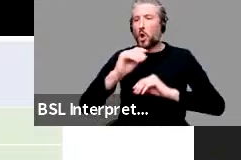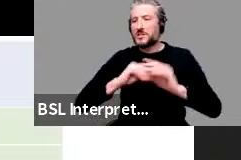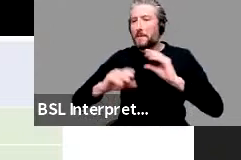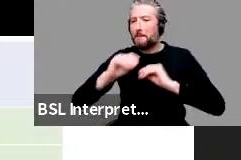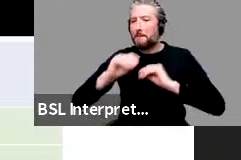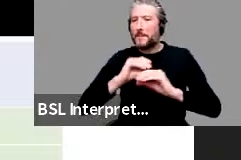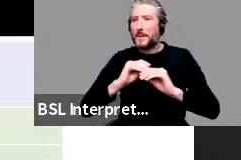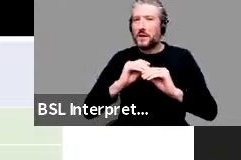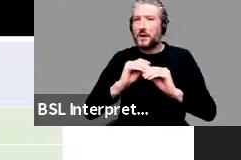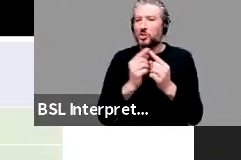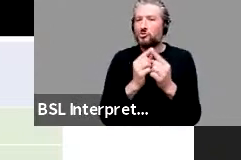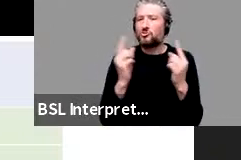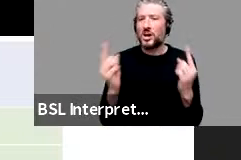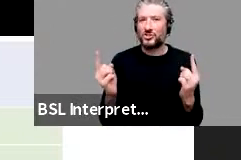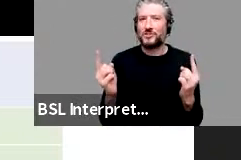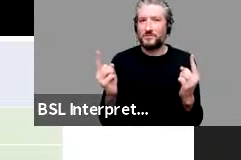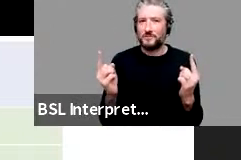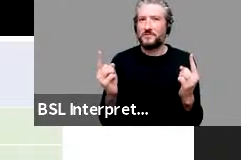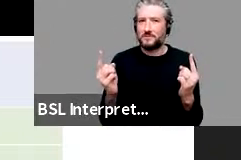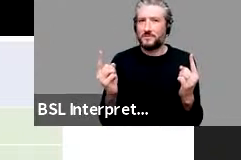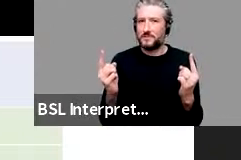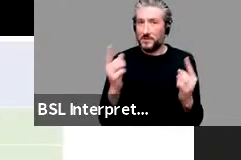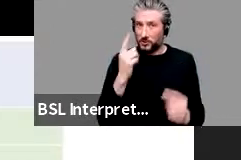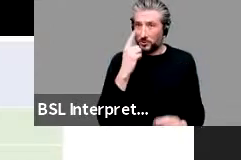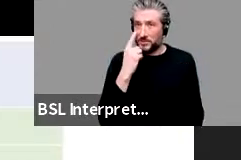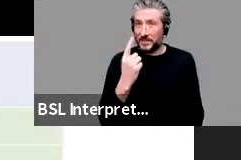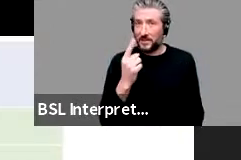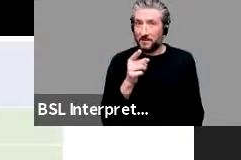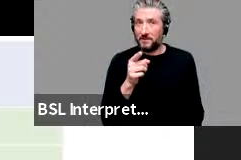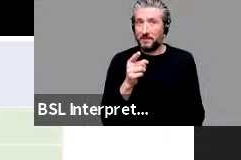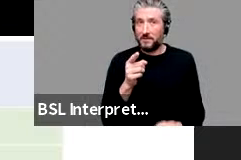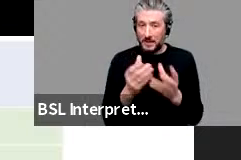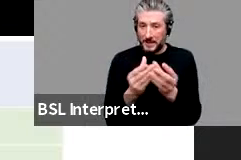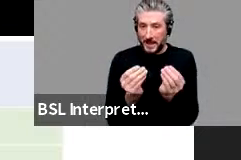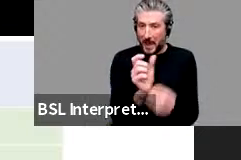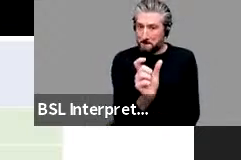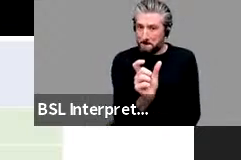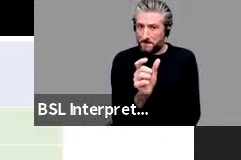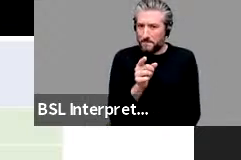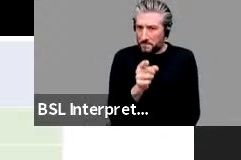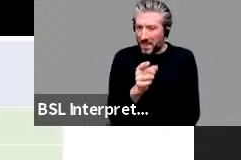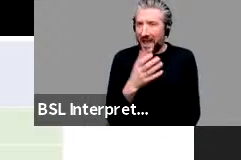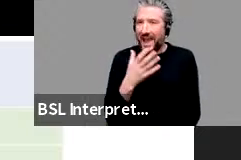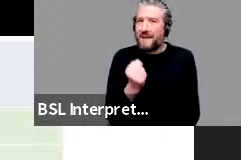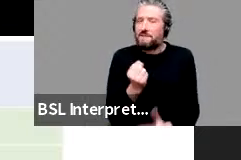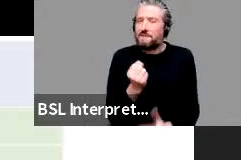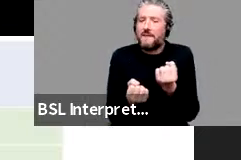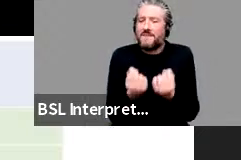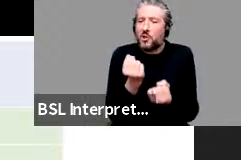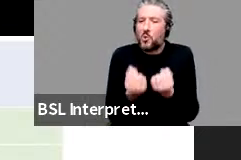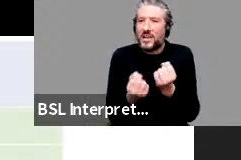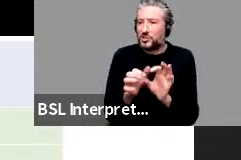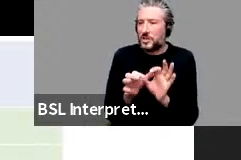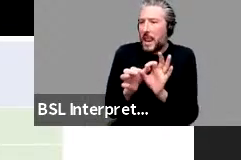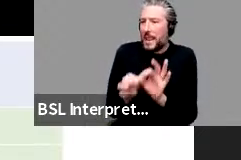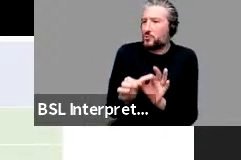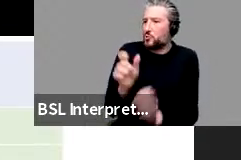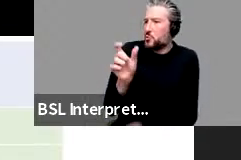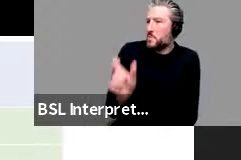on this person in a certain way, and I'm going to evaluate it, which is really perfect for gossip.